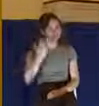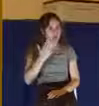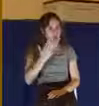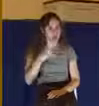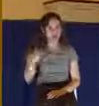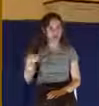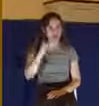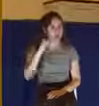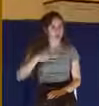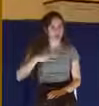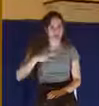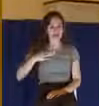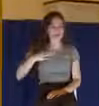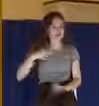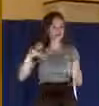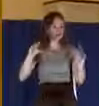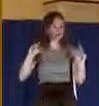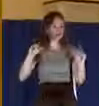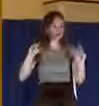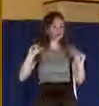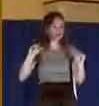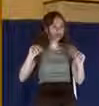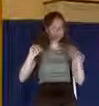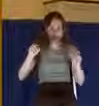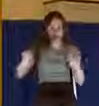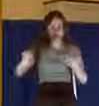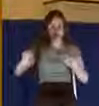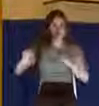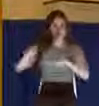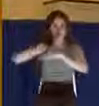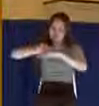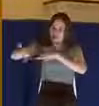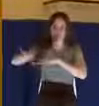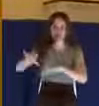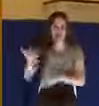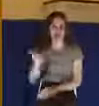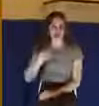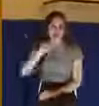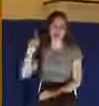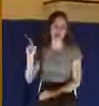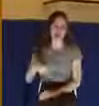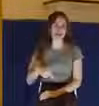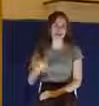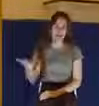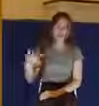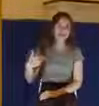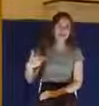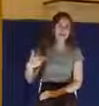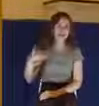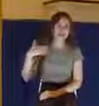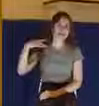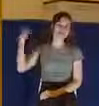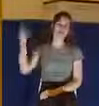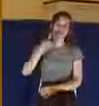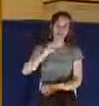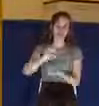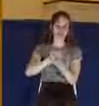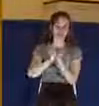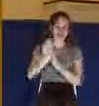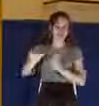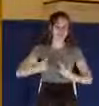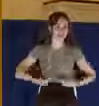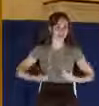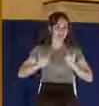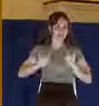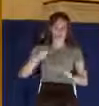because he volunteered. He was compelled to do it. Simon, and by the way, it changed his life. Obviously, later he began